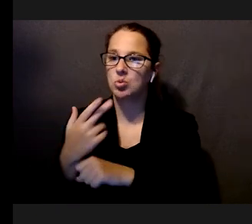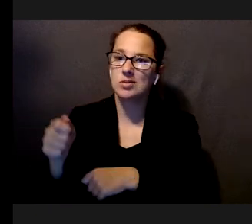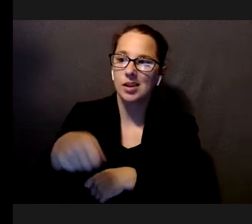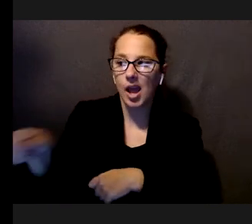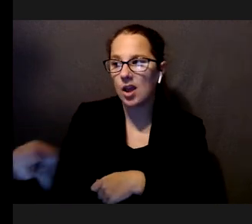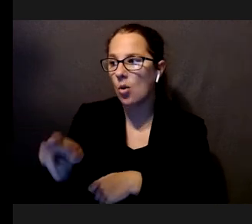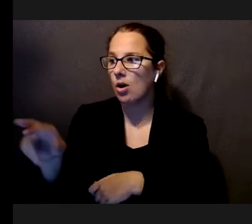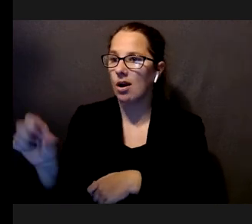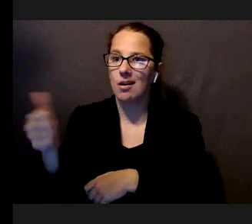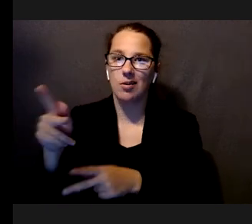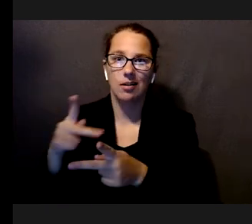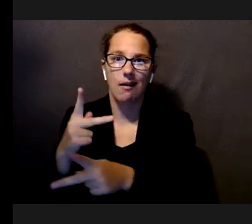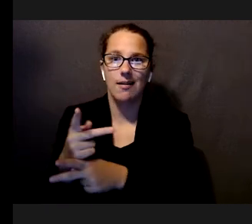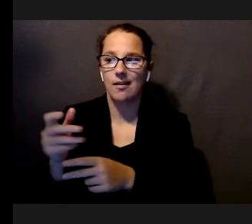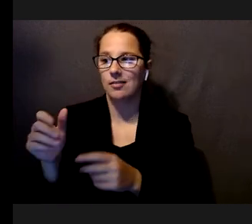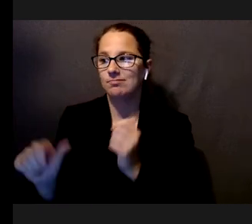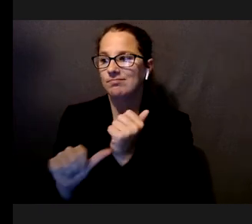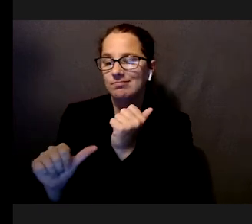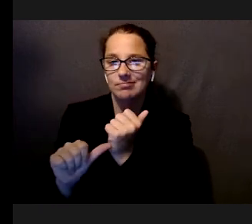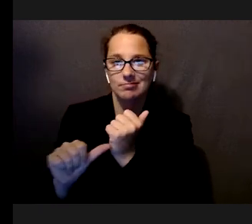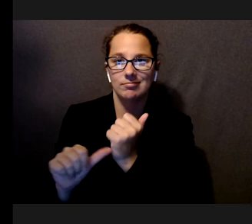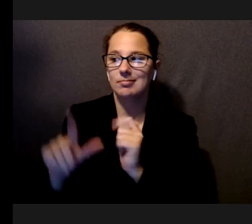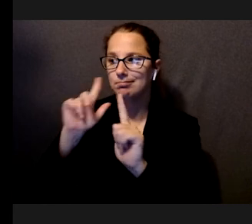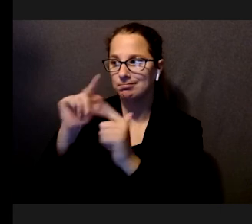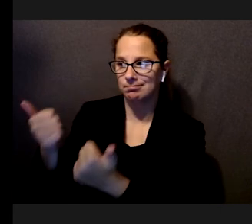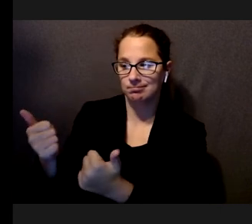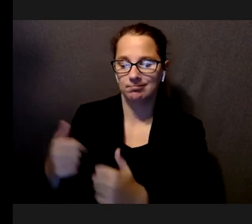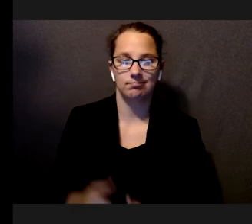any other mobility aid, we had them do that.